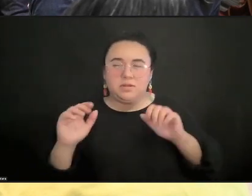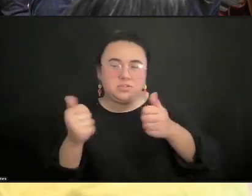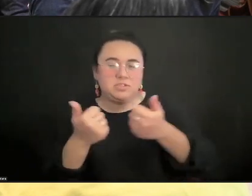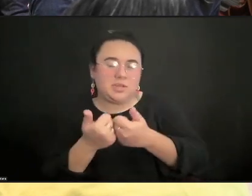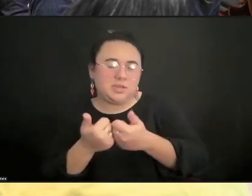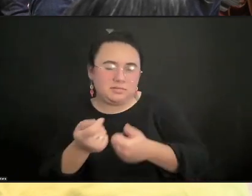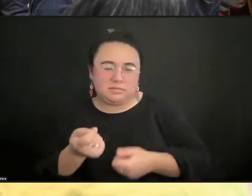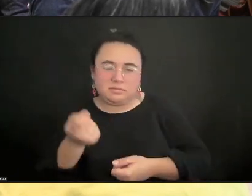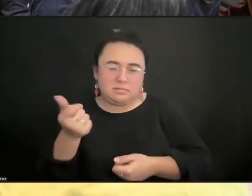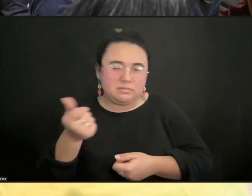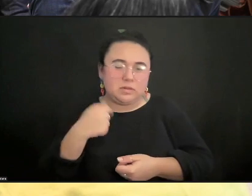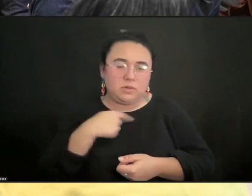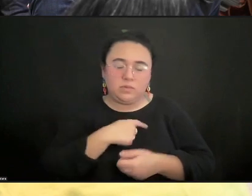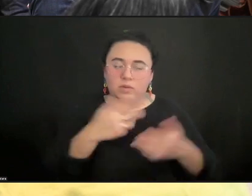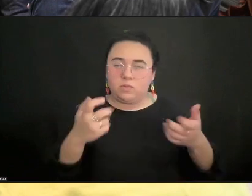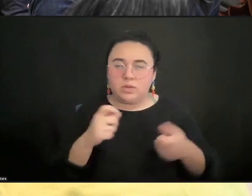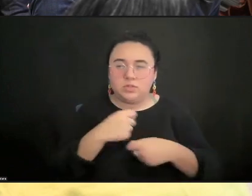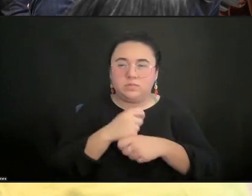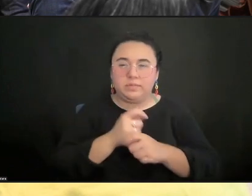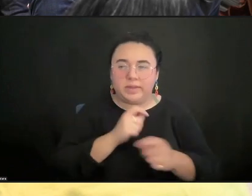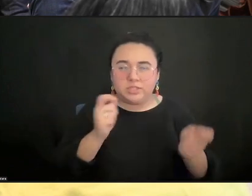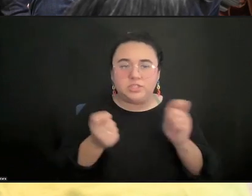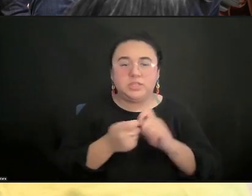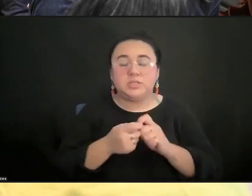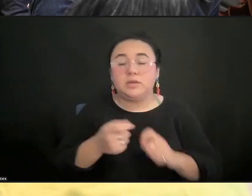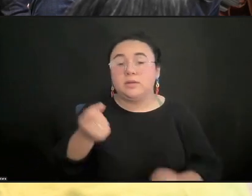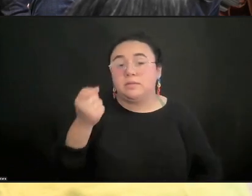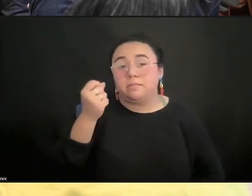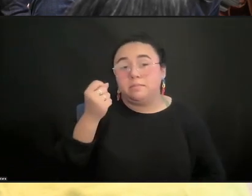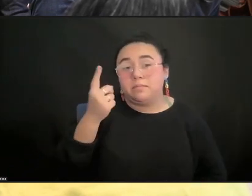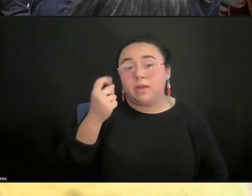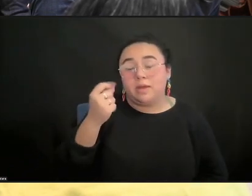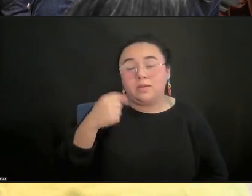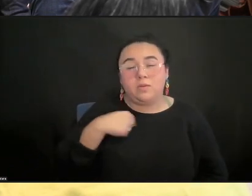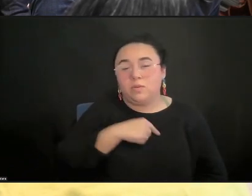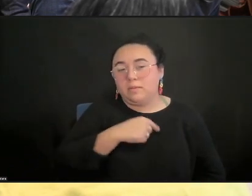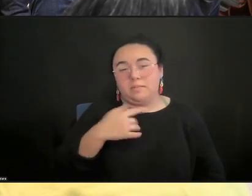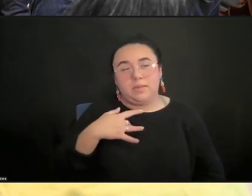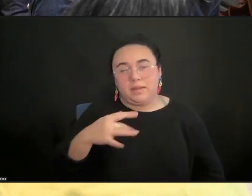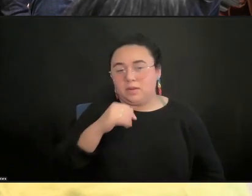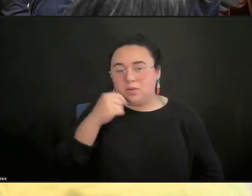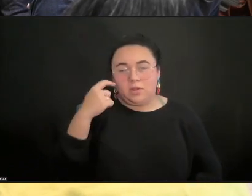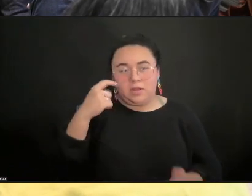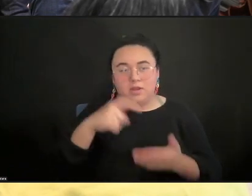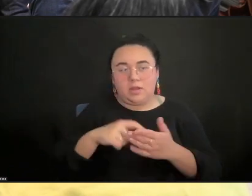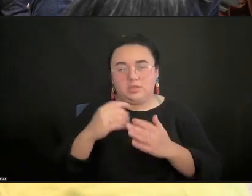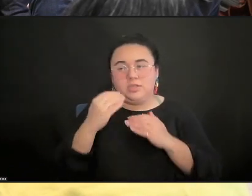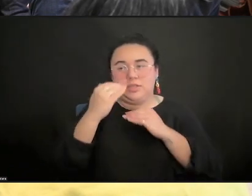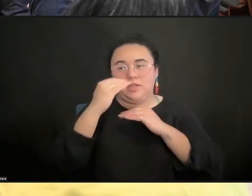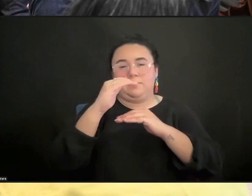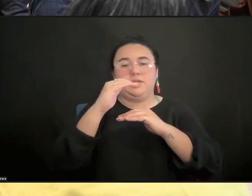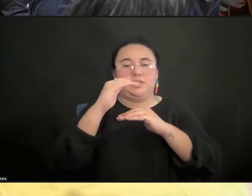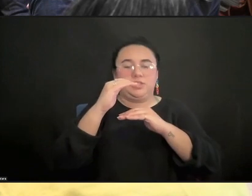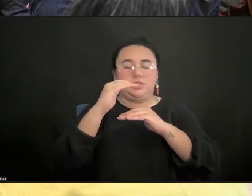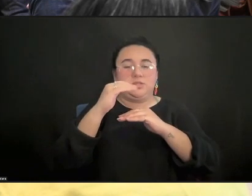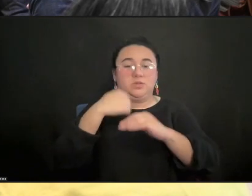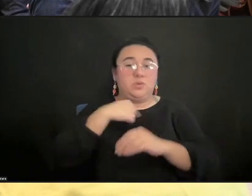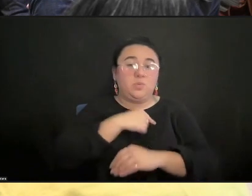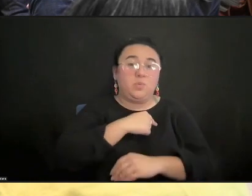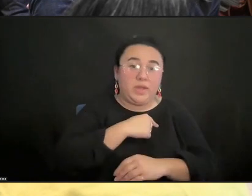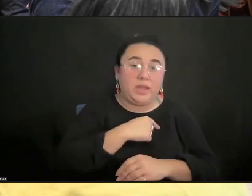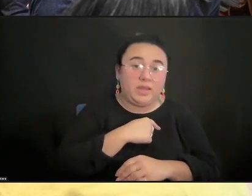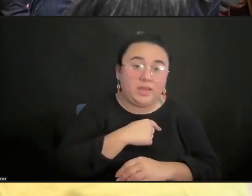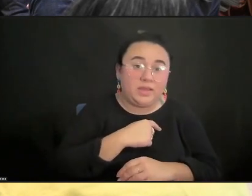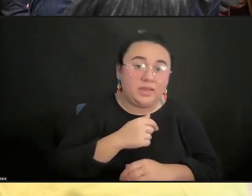make changes in such ways, and yet we don't actually acknowledge the limitations that we've actually put upon ourselves. And I'll just mention in closing,